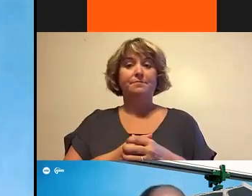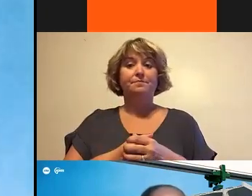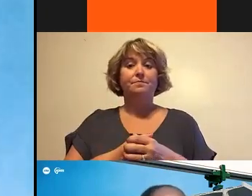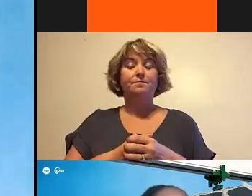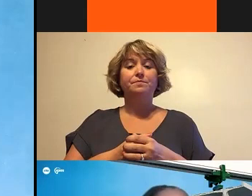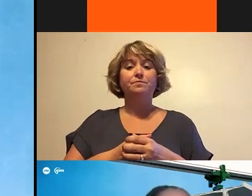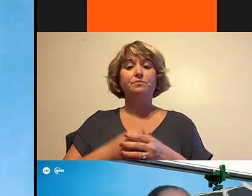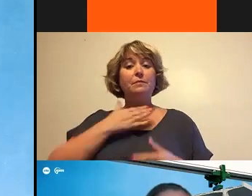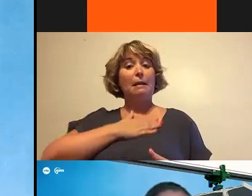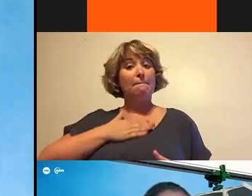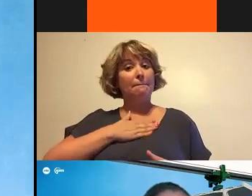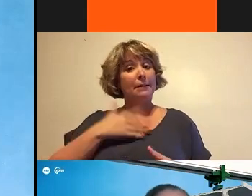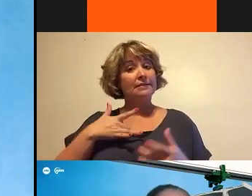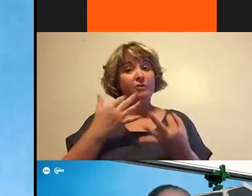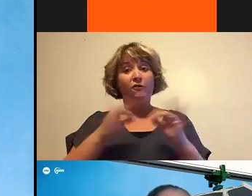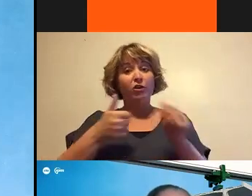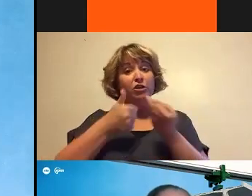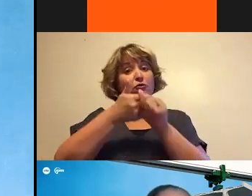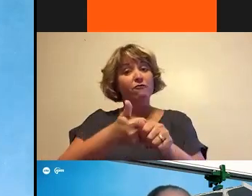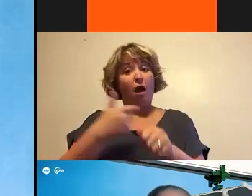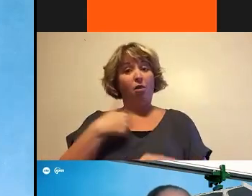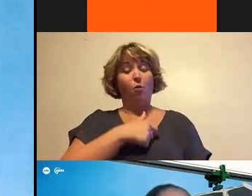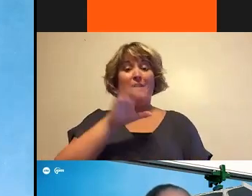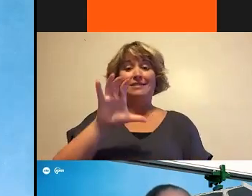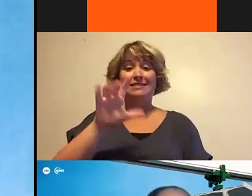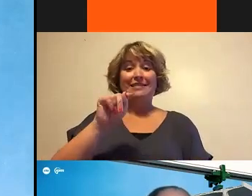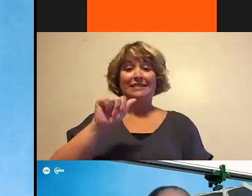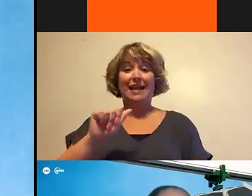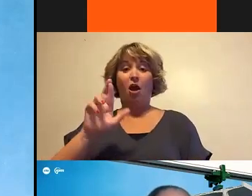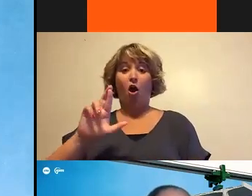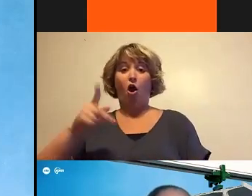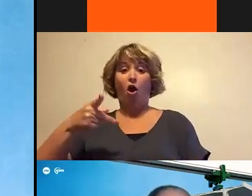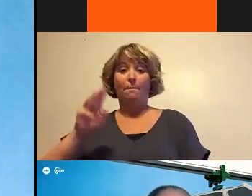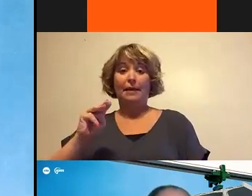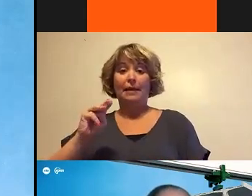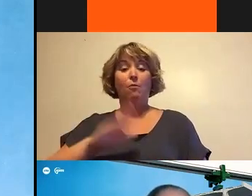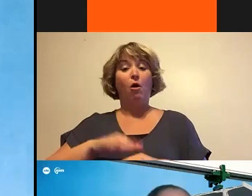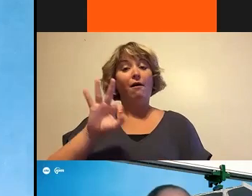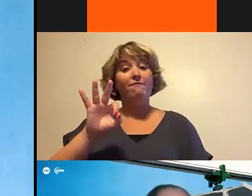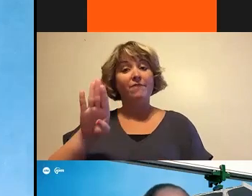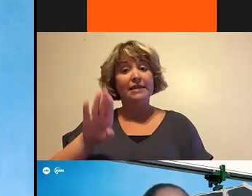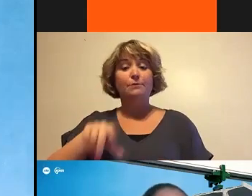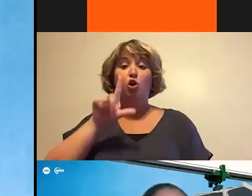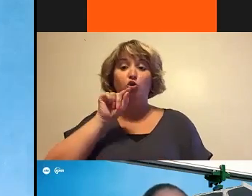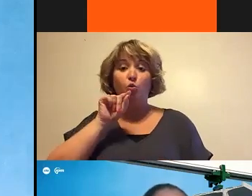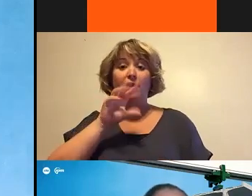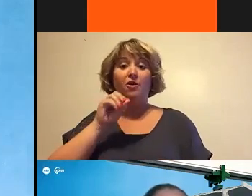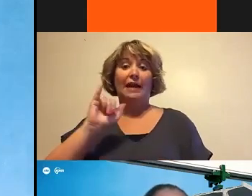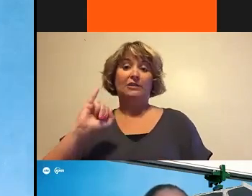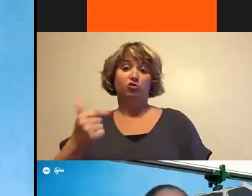Please feel free to follow us at CTA RPM on Facebook, Twitter, and Instagram.